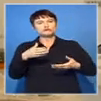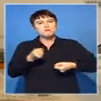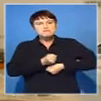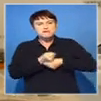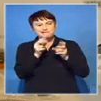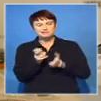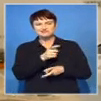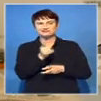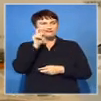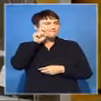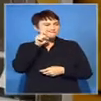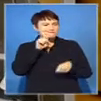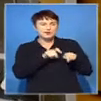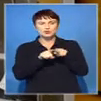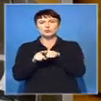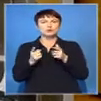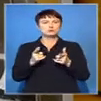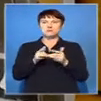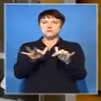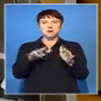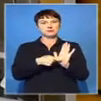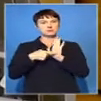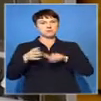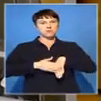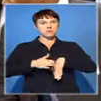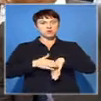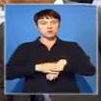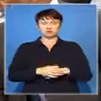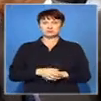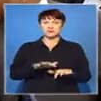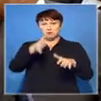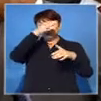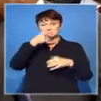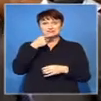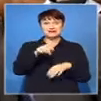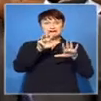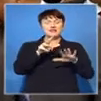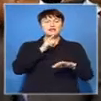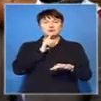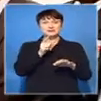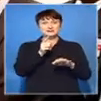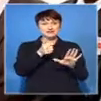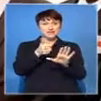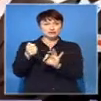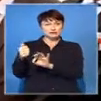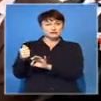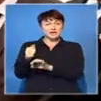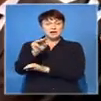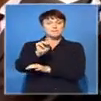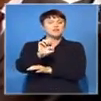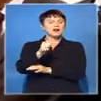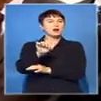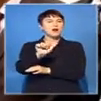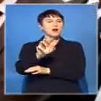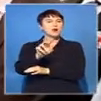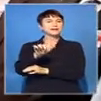Africa needs about 9,600 megawatts of nuclear power capacity to meet the growing energy demand. Nexa says